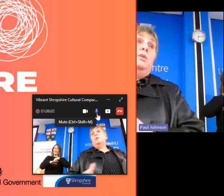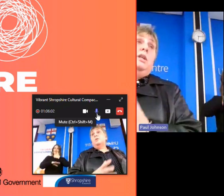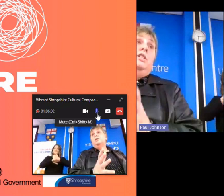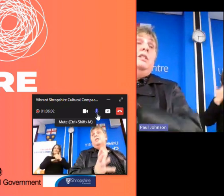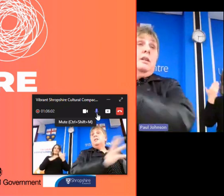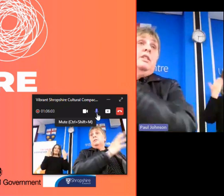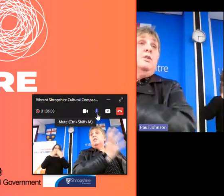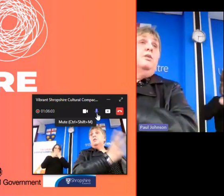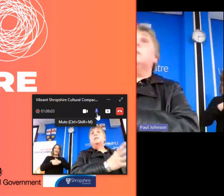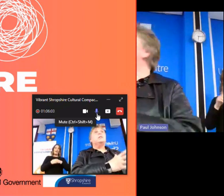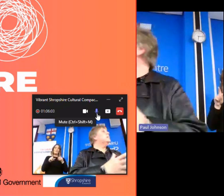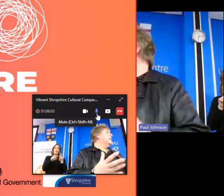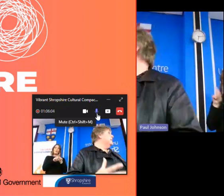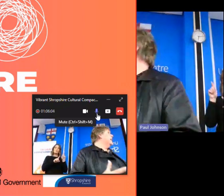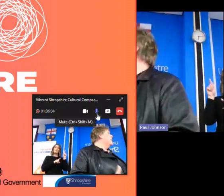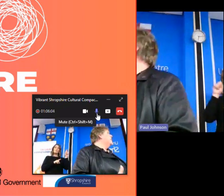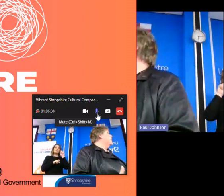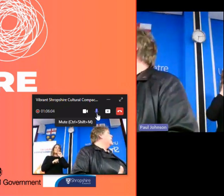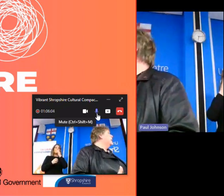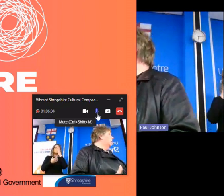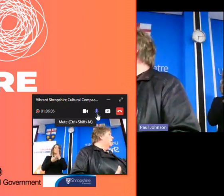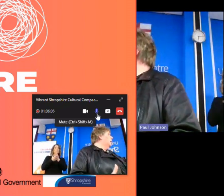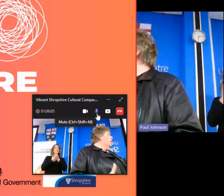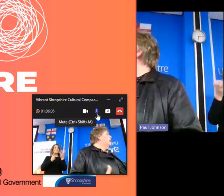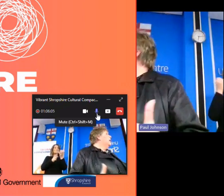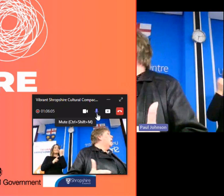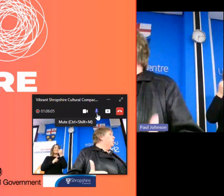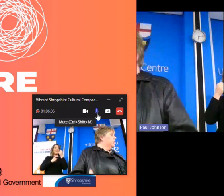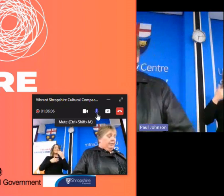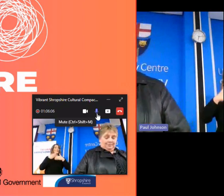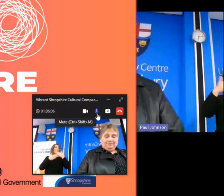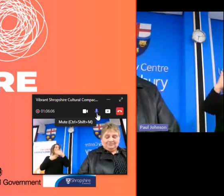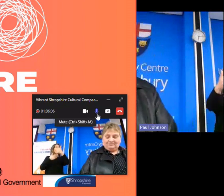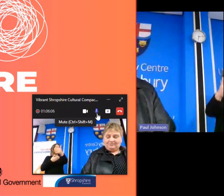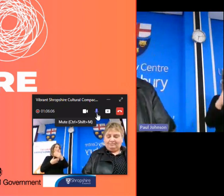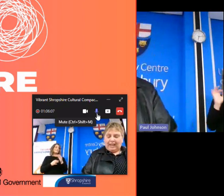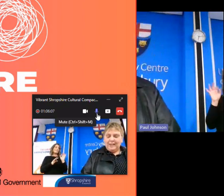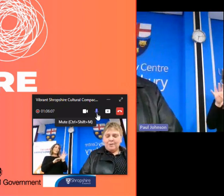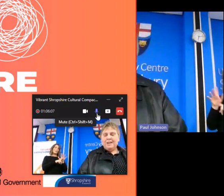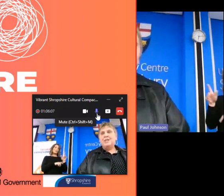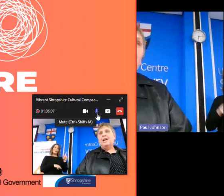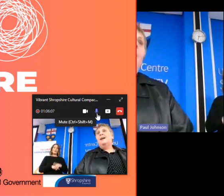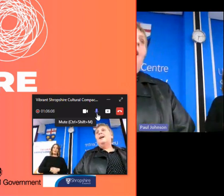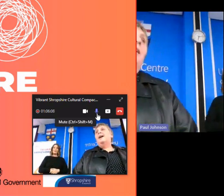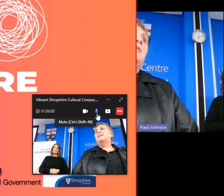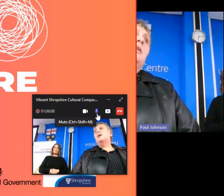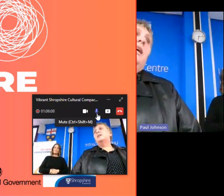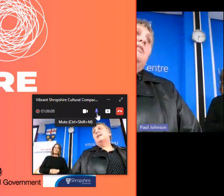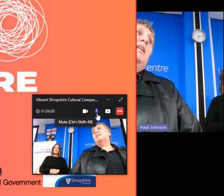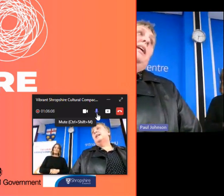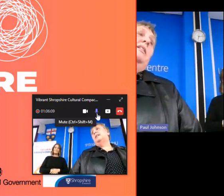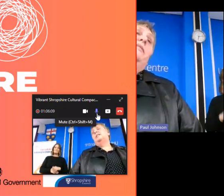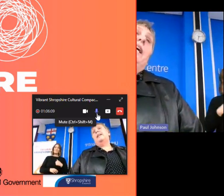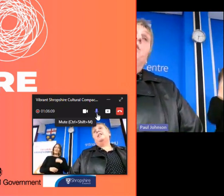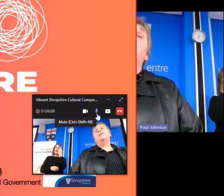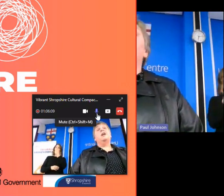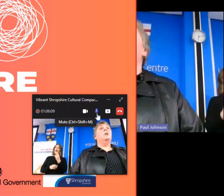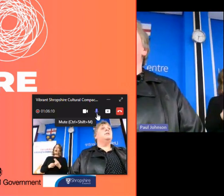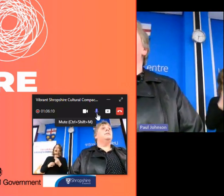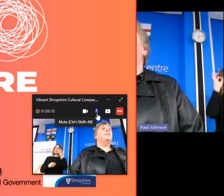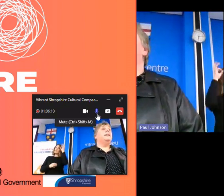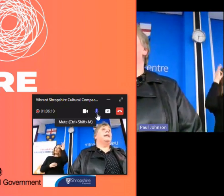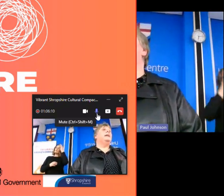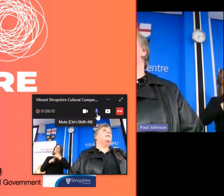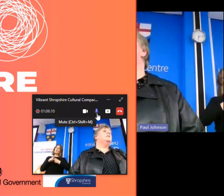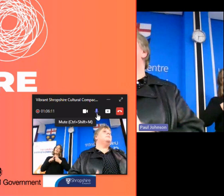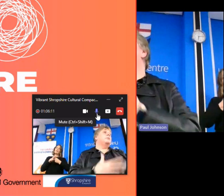on but also she's going to ensure the success of it going forward no pressure no pressure uh to arts council england thank you